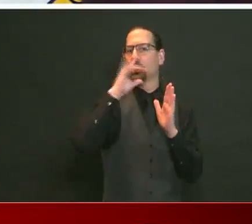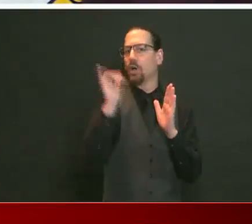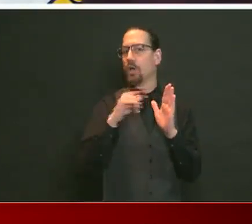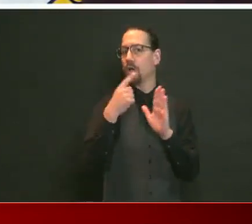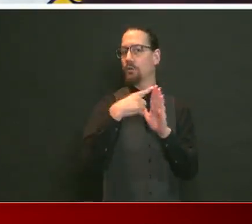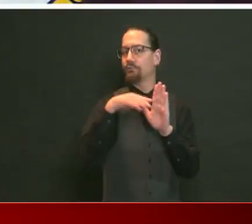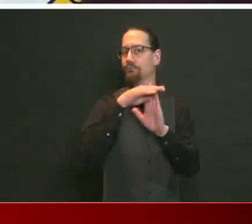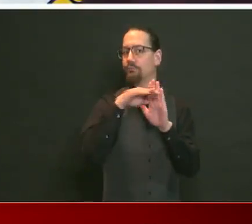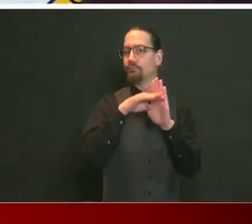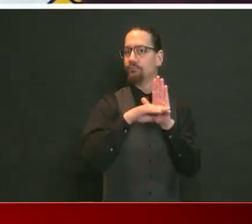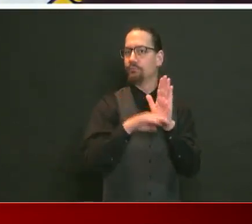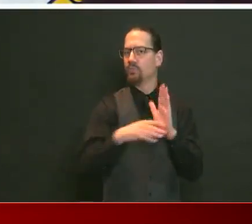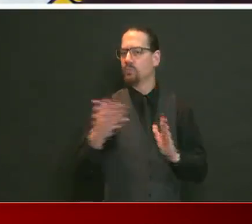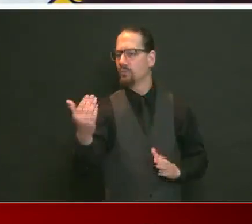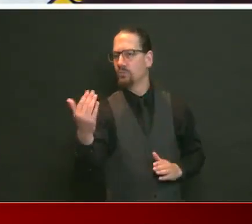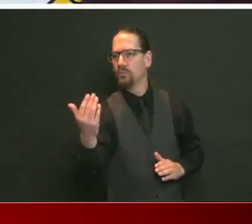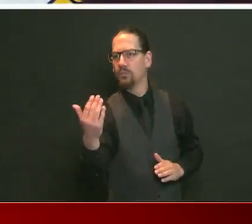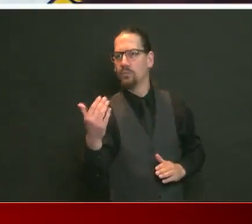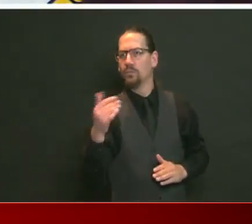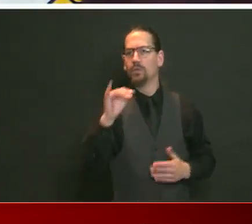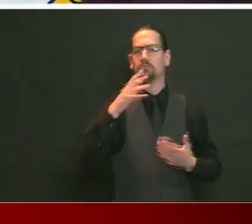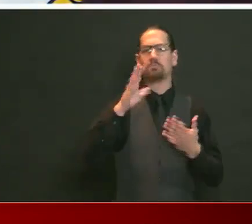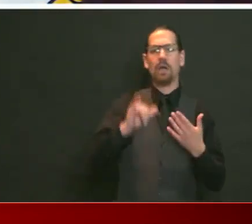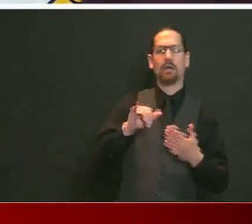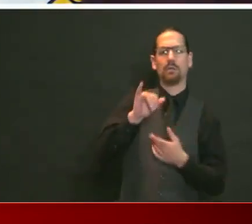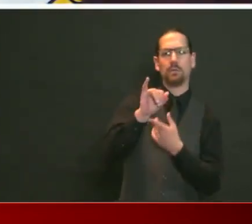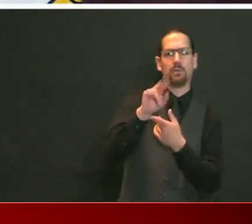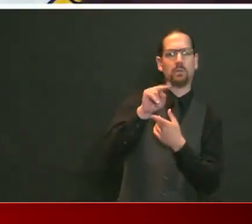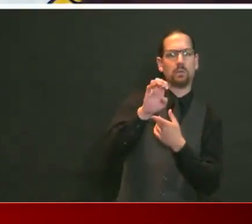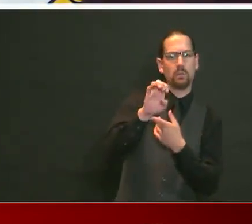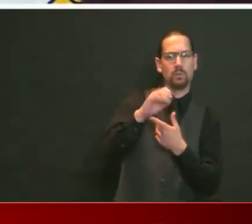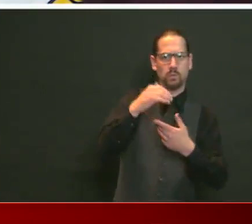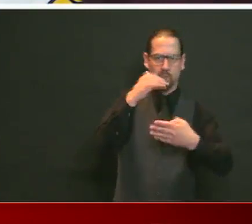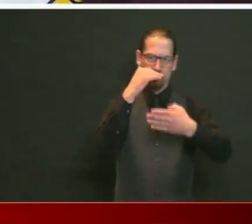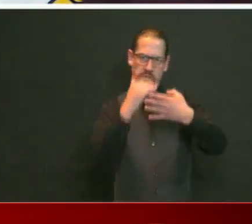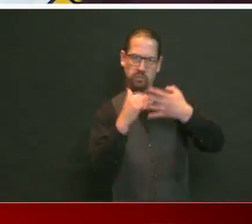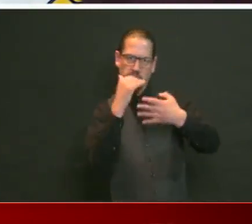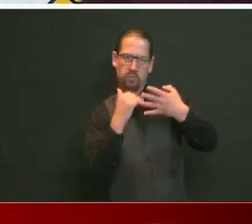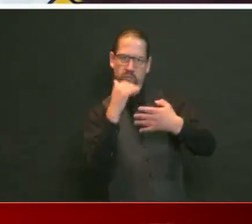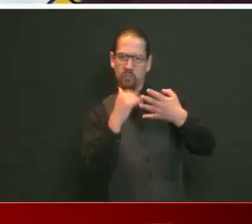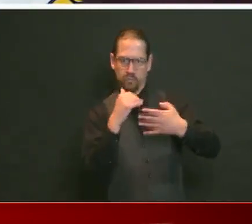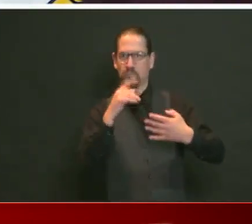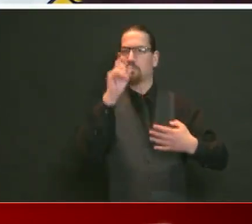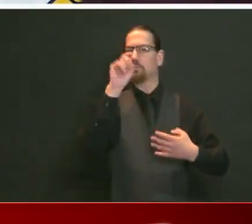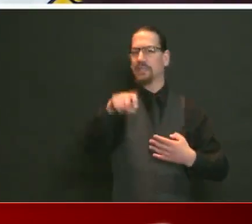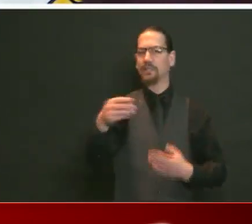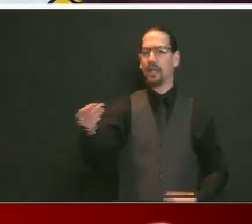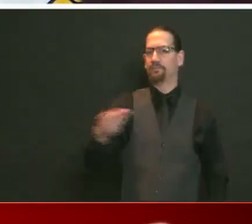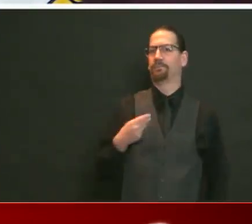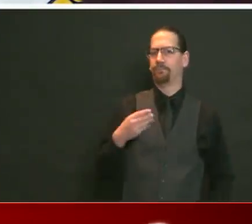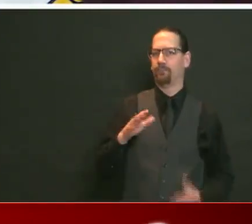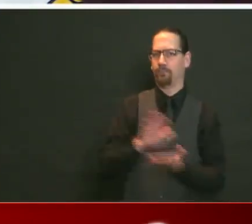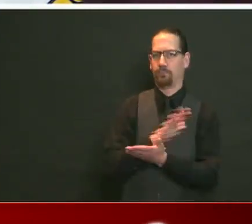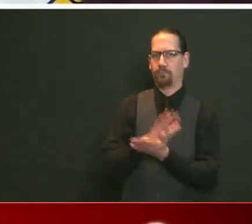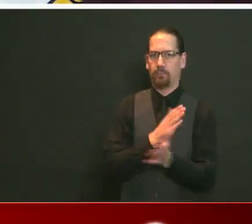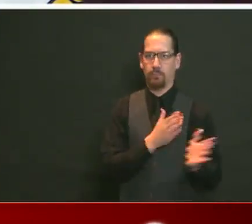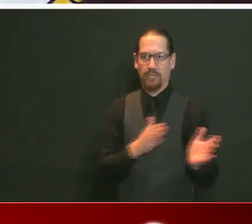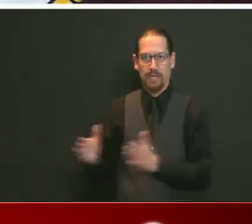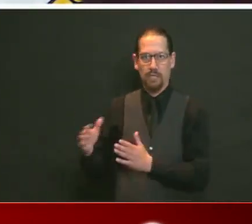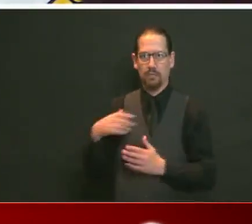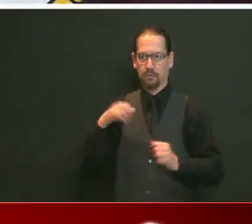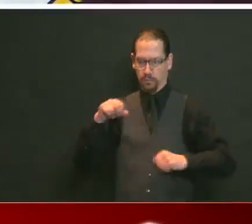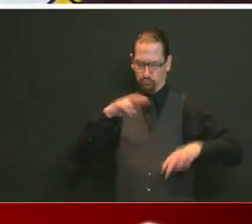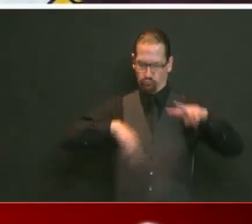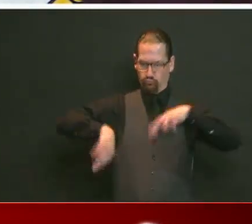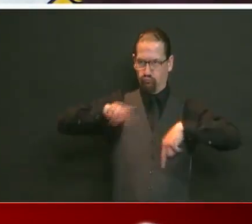We've told them what a complete plan has to look like. And we're going to work hand-in-hand with them to make that plan